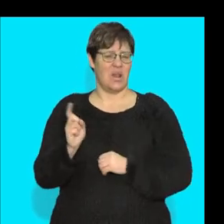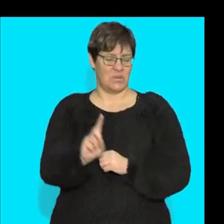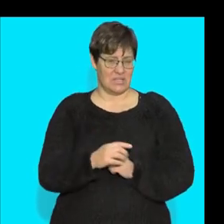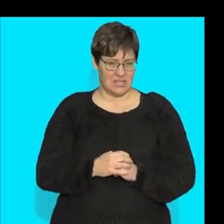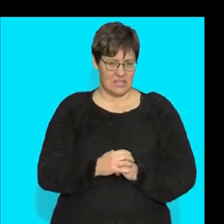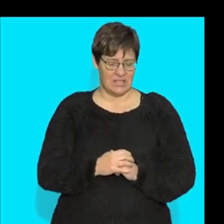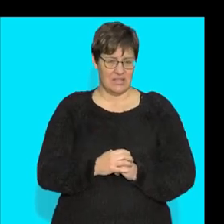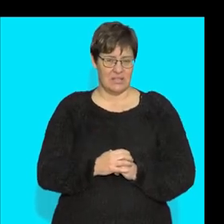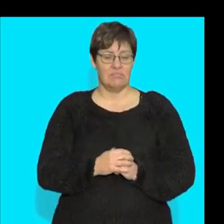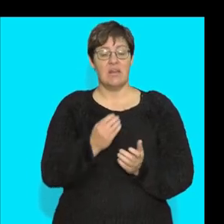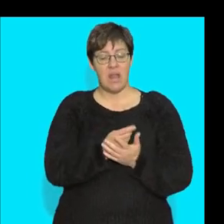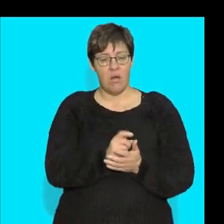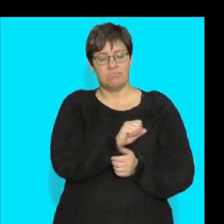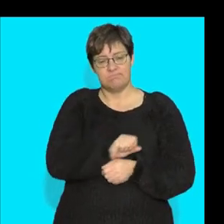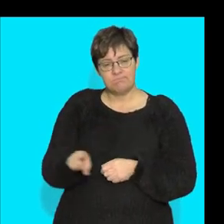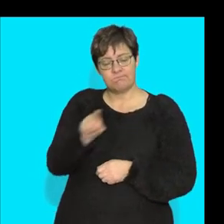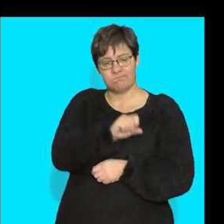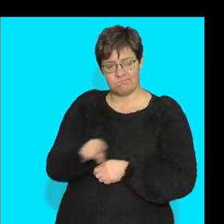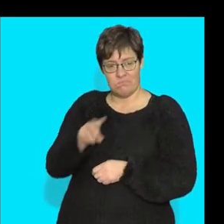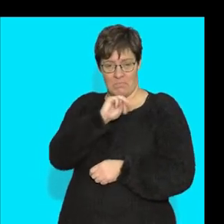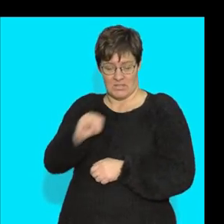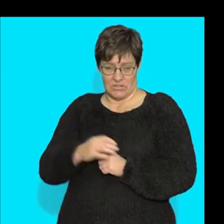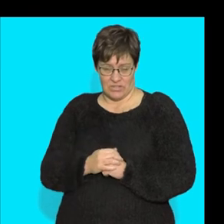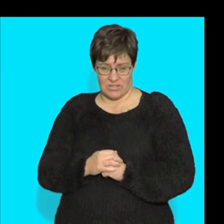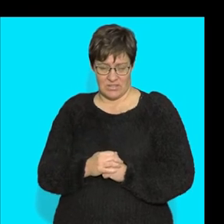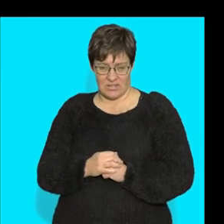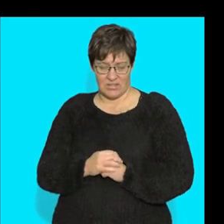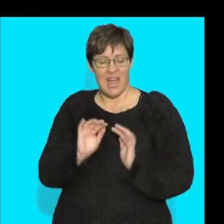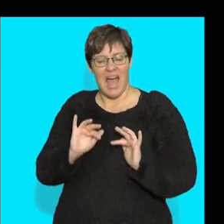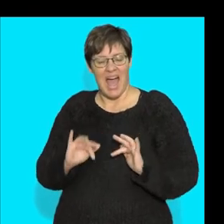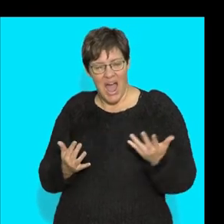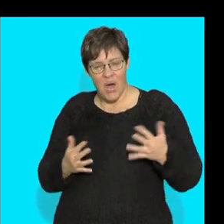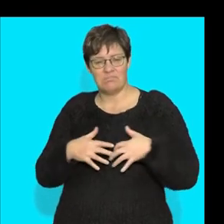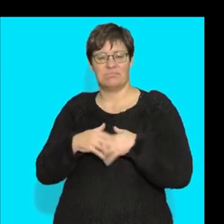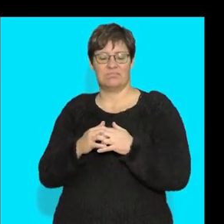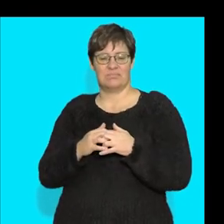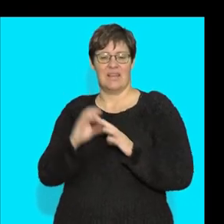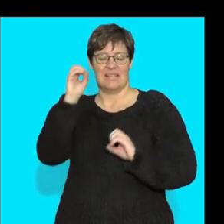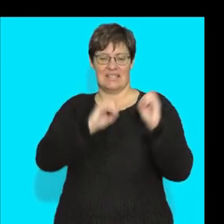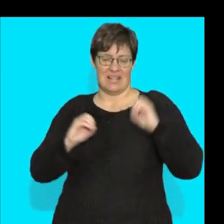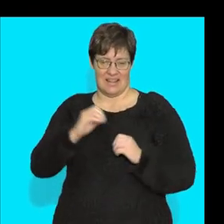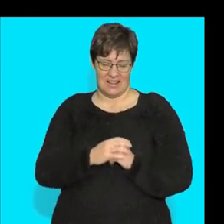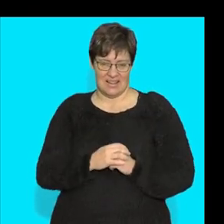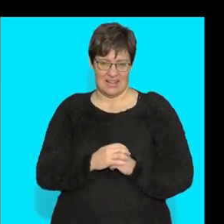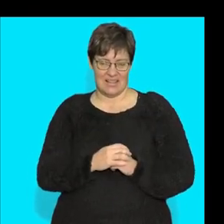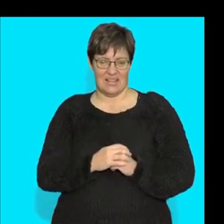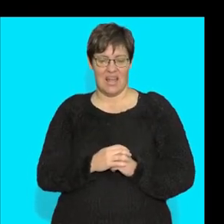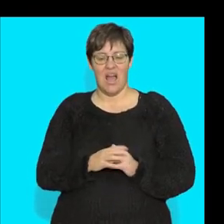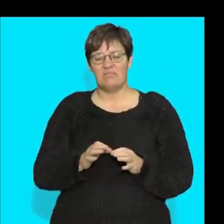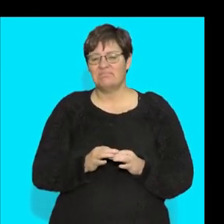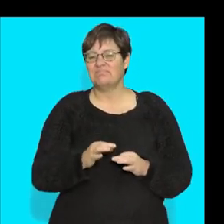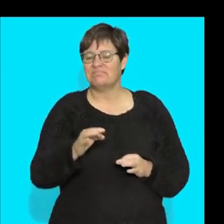we have to transmit a message. And that is how we have the cell has this long extension.